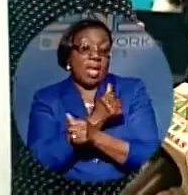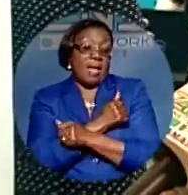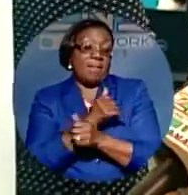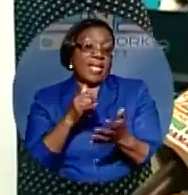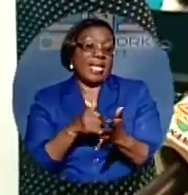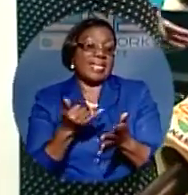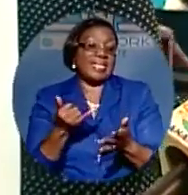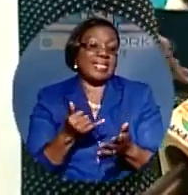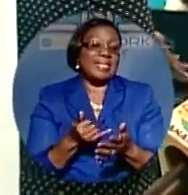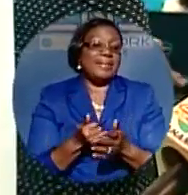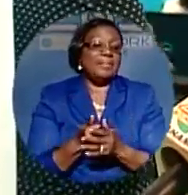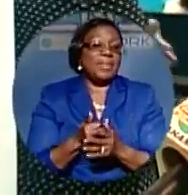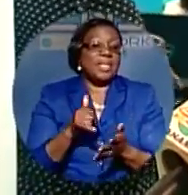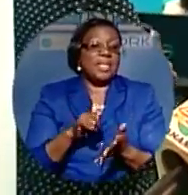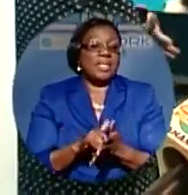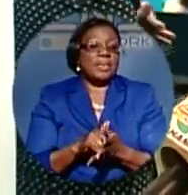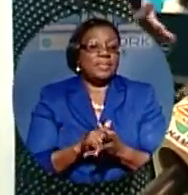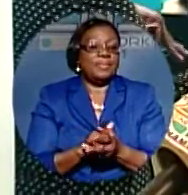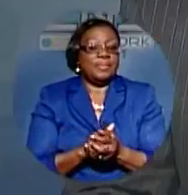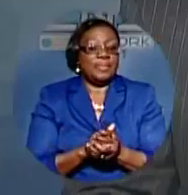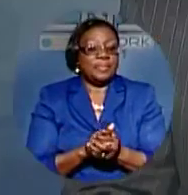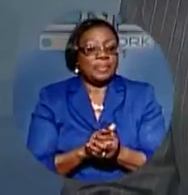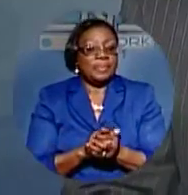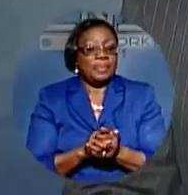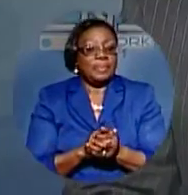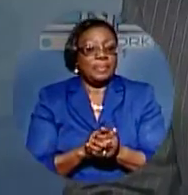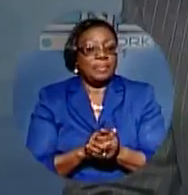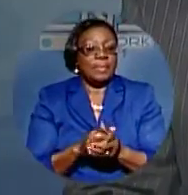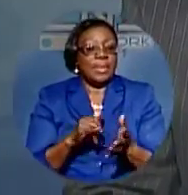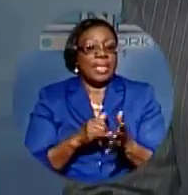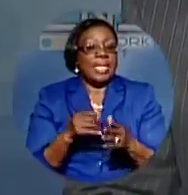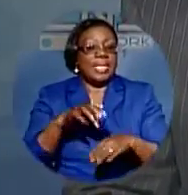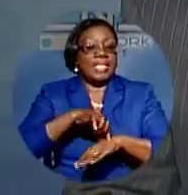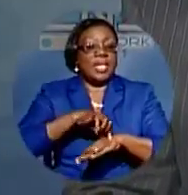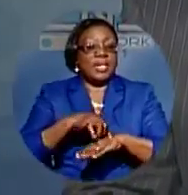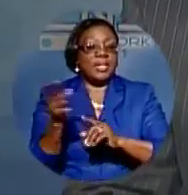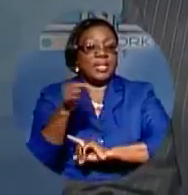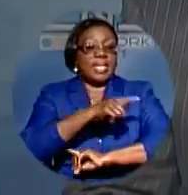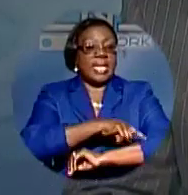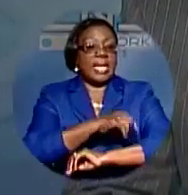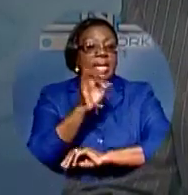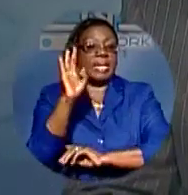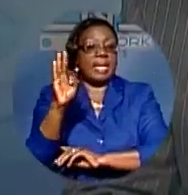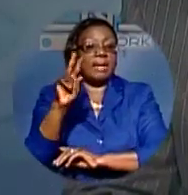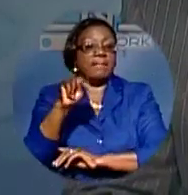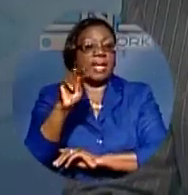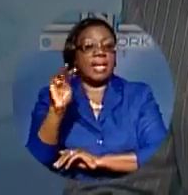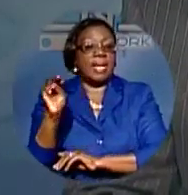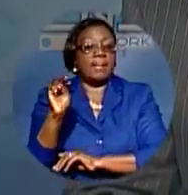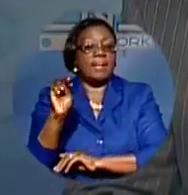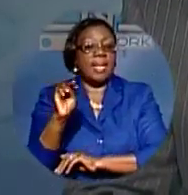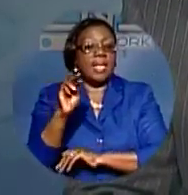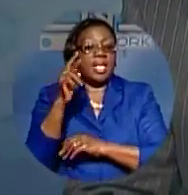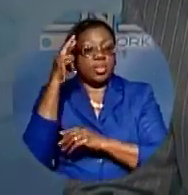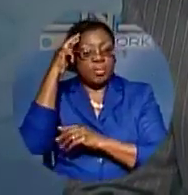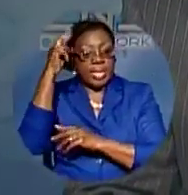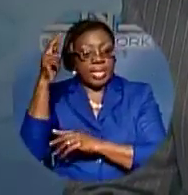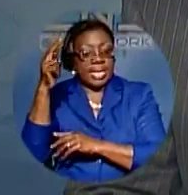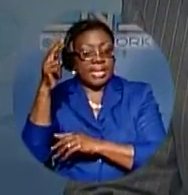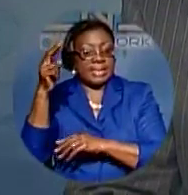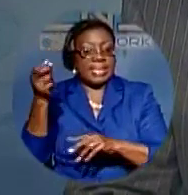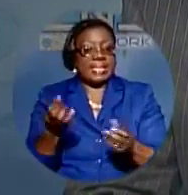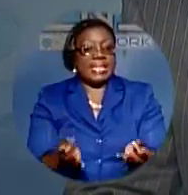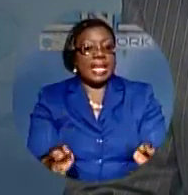worth that, you know, sweat and toil. It's Earth Day and the governing free national movement among those recognizing the significance